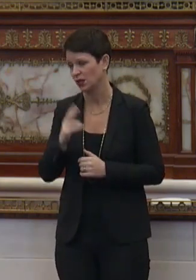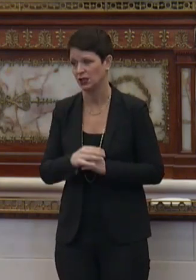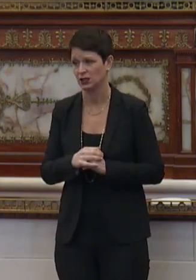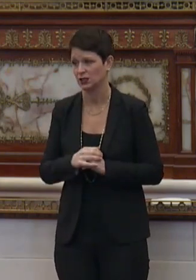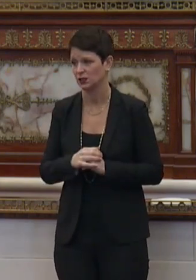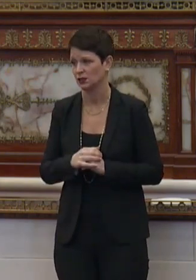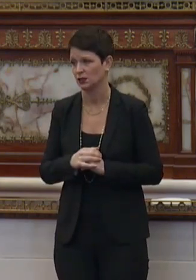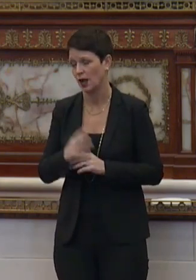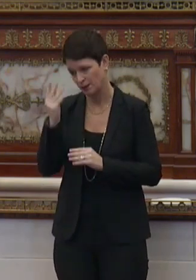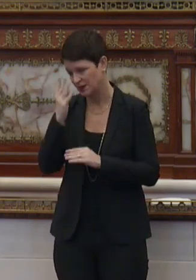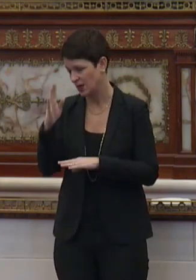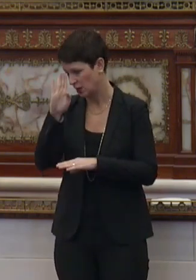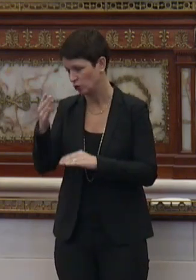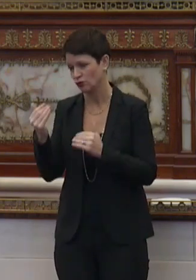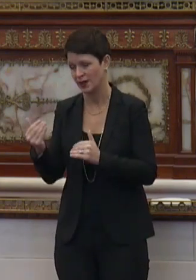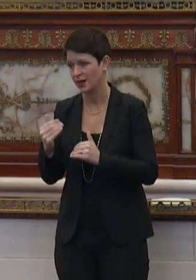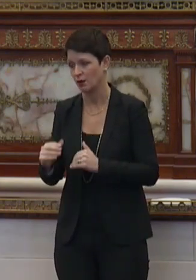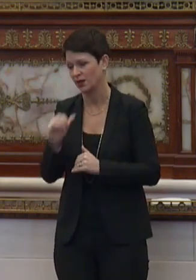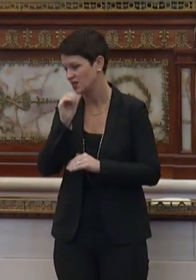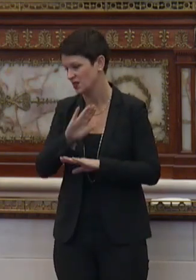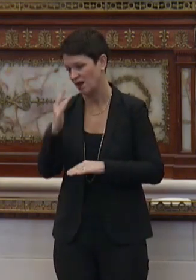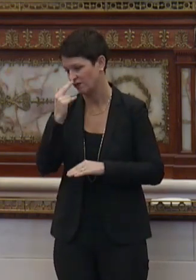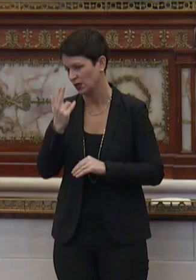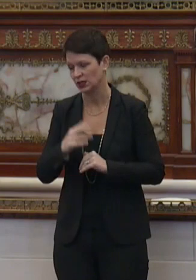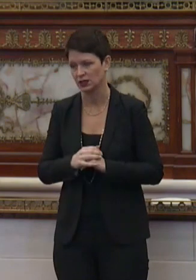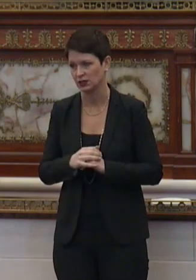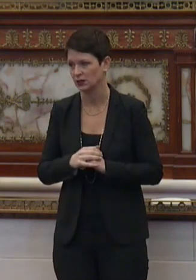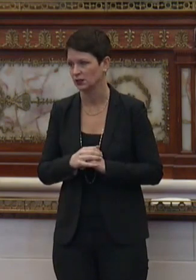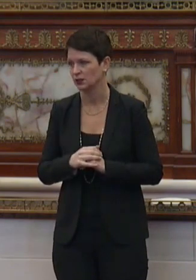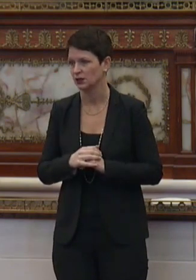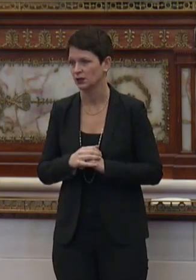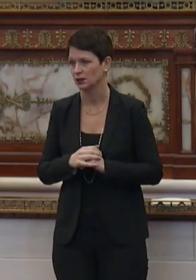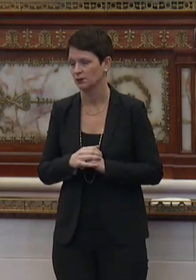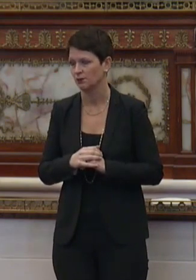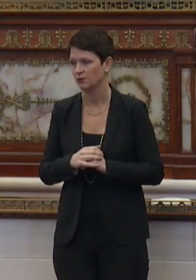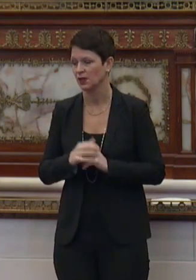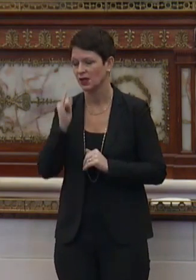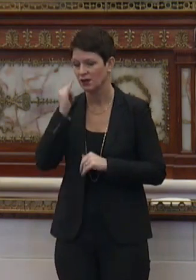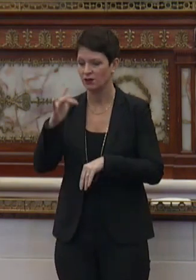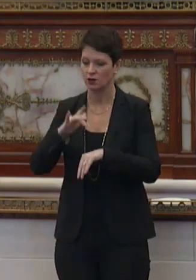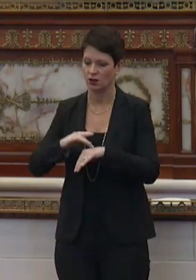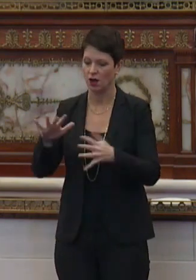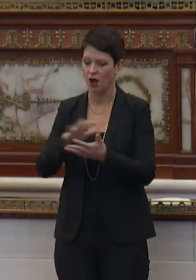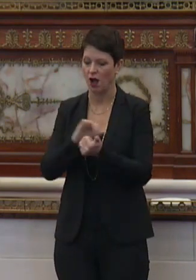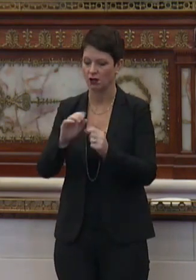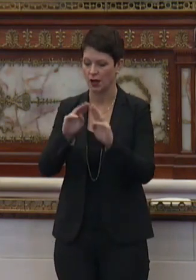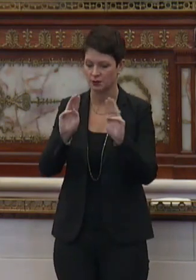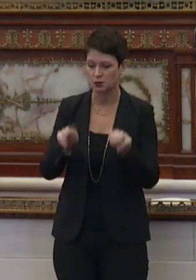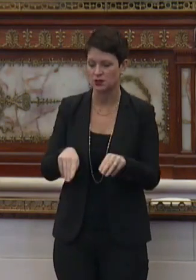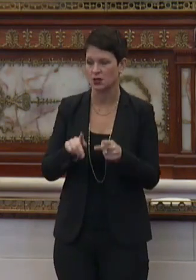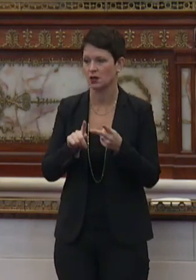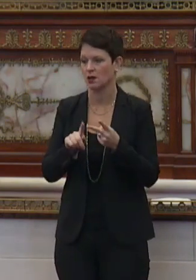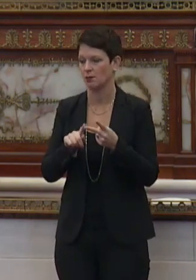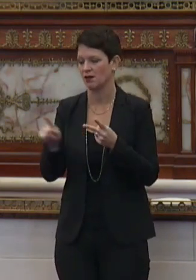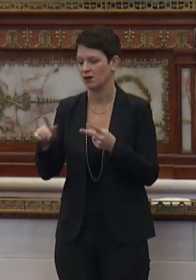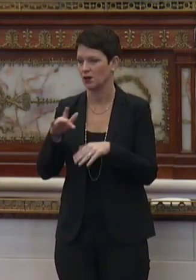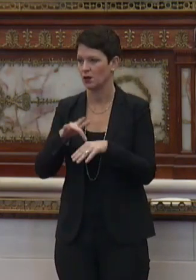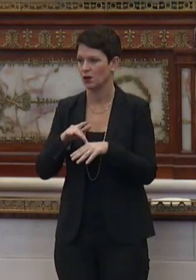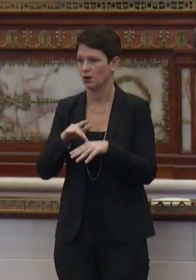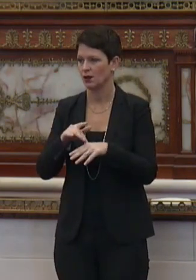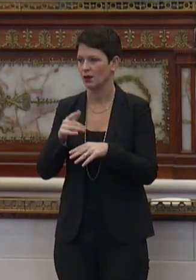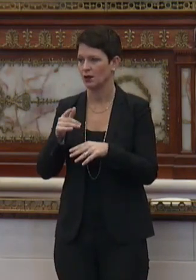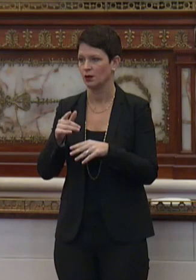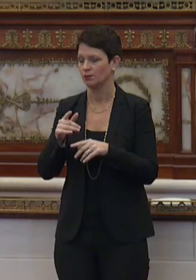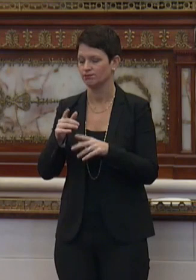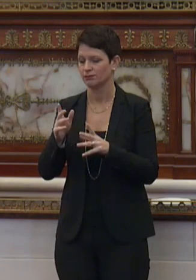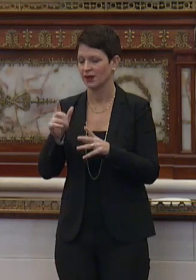you on notice. It's not funny. If you've ever been to the Holocaust Museum, if you've ever been to, lest we forget,